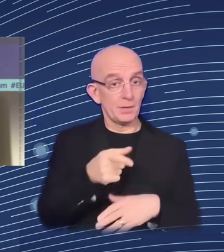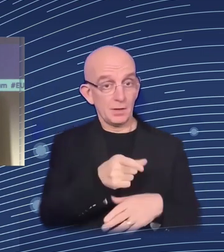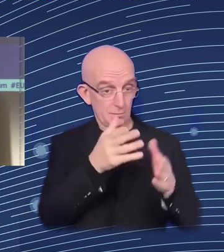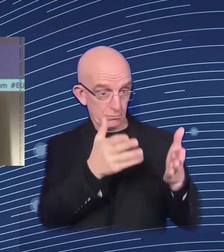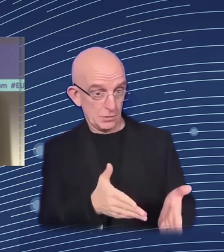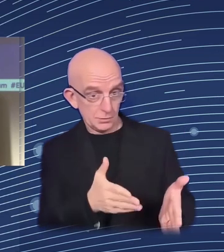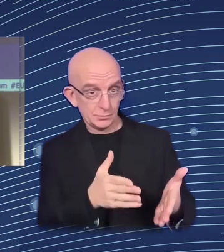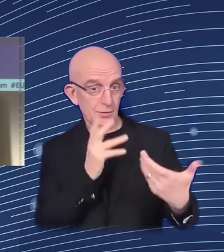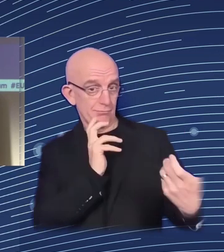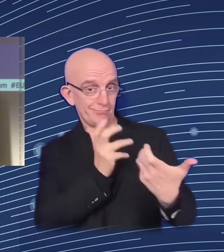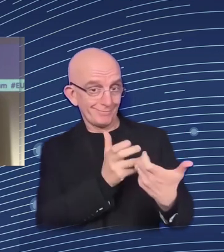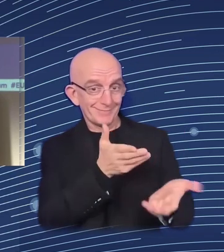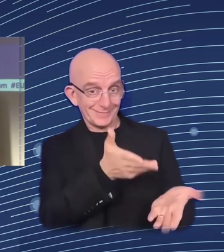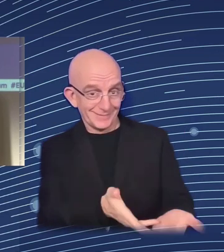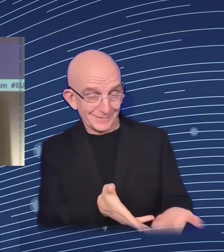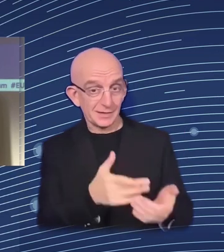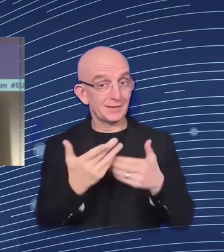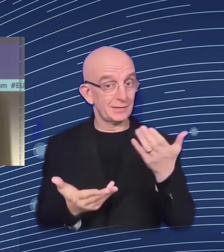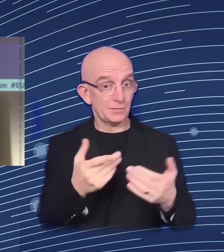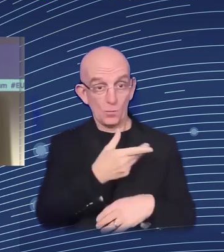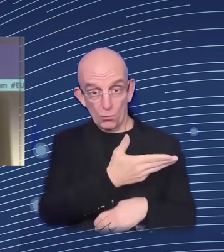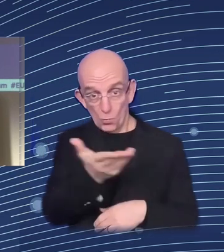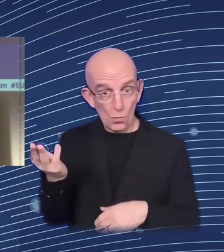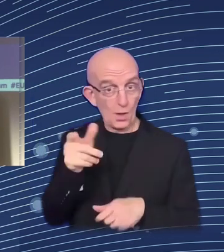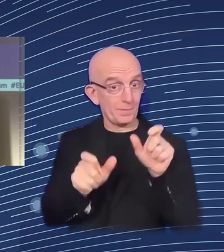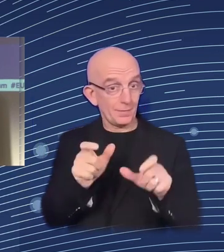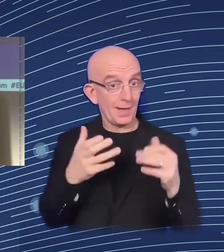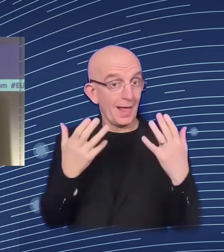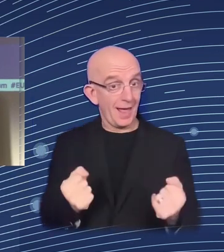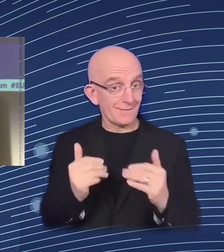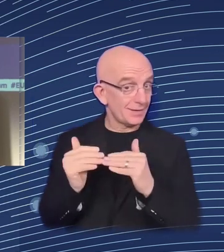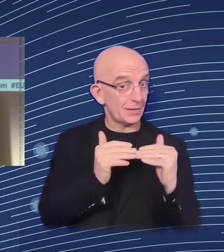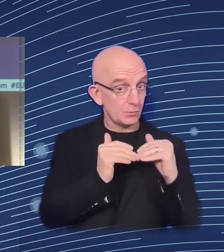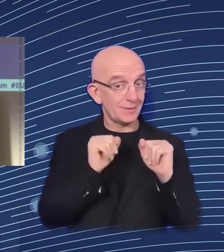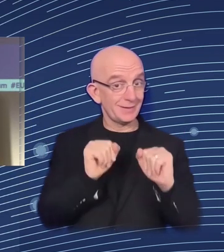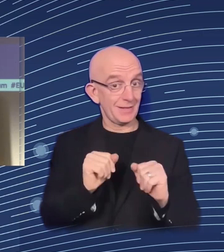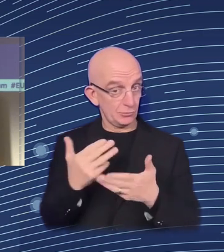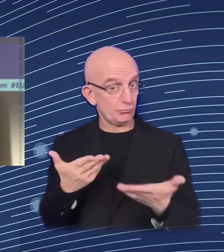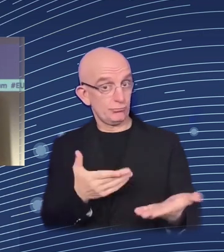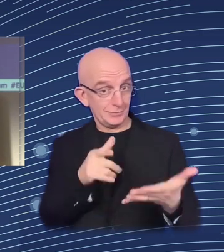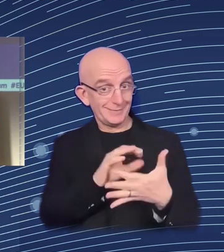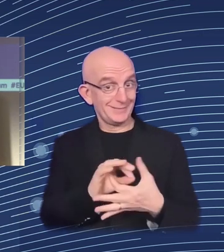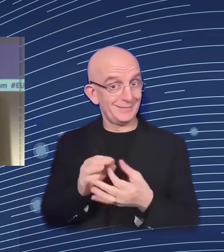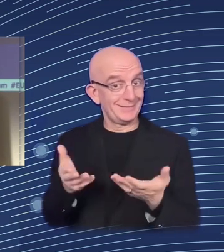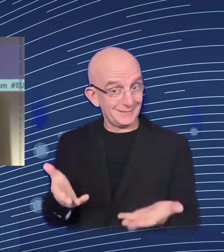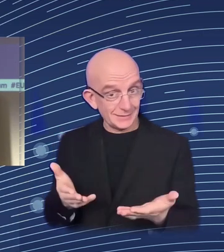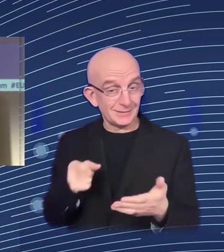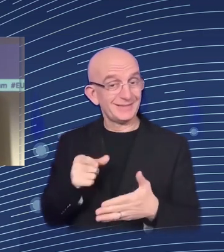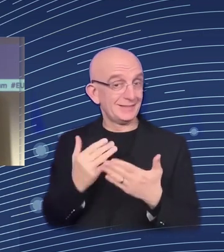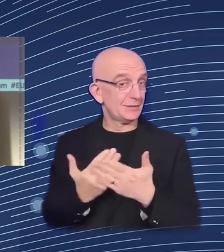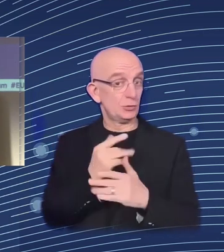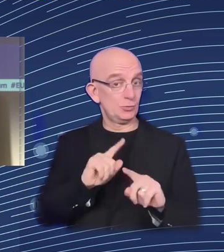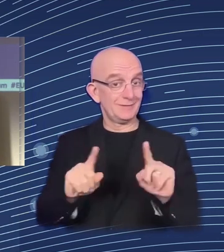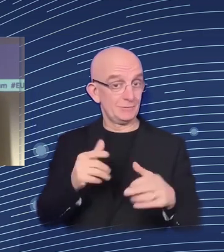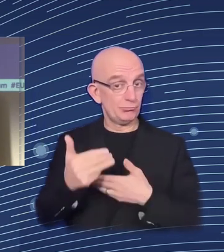provisions, new ways of providing healthcare. then last but not least, delivery of social benefits. Governments,